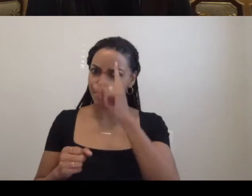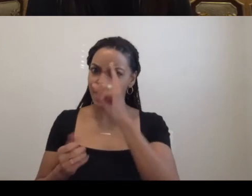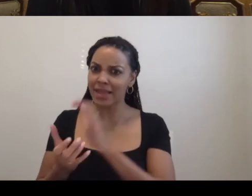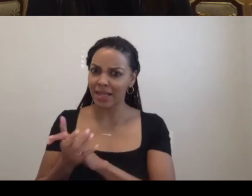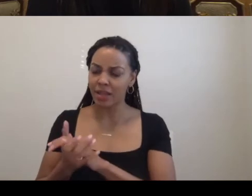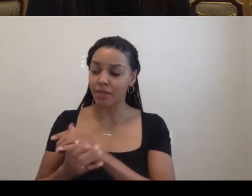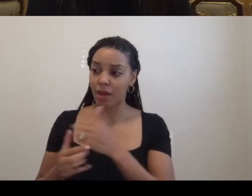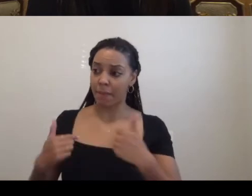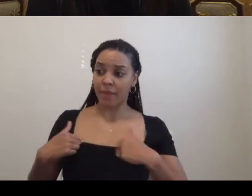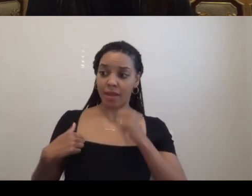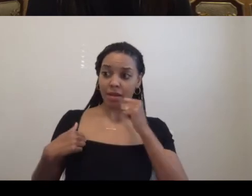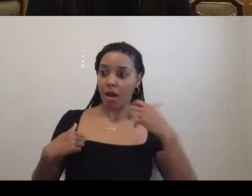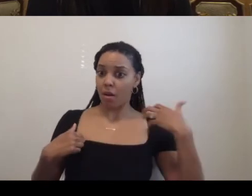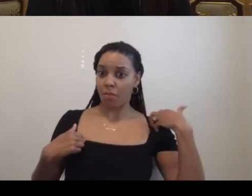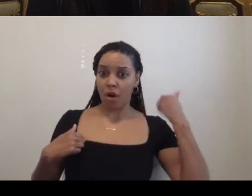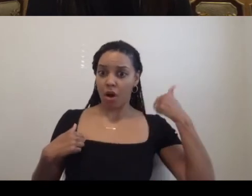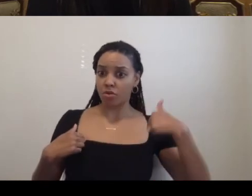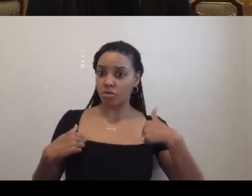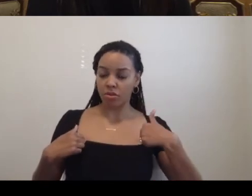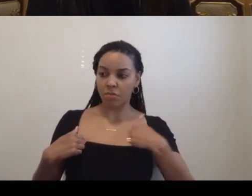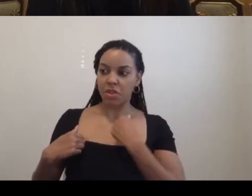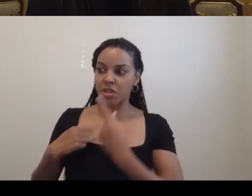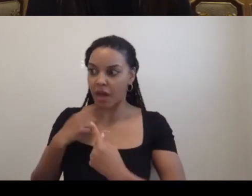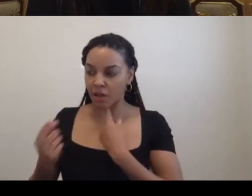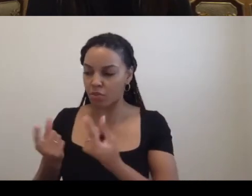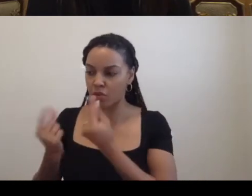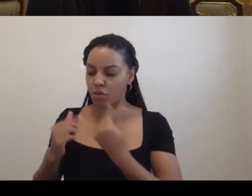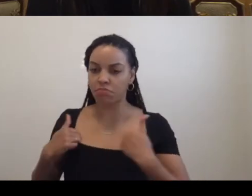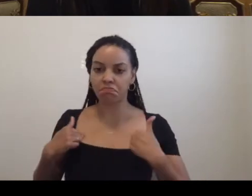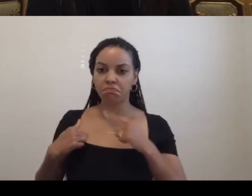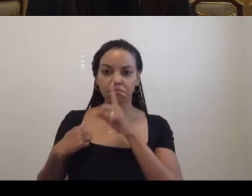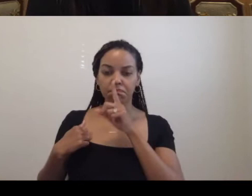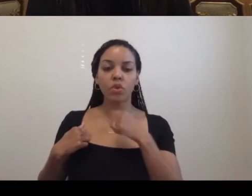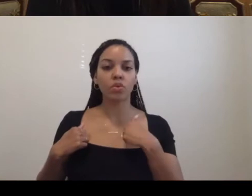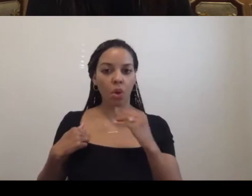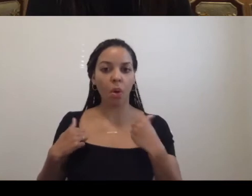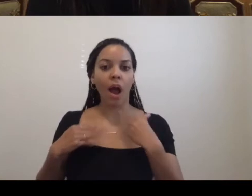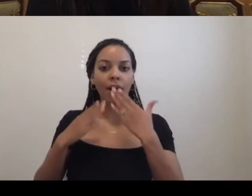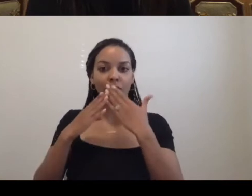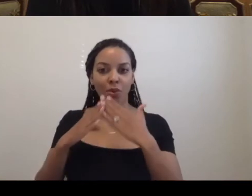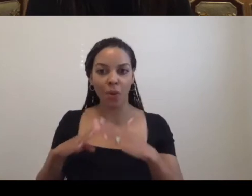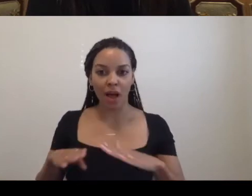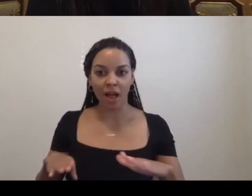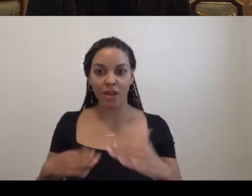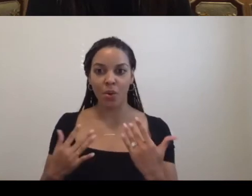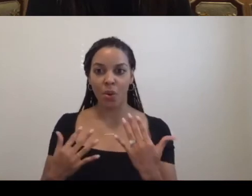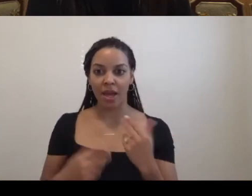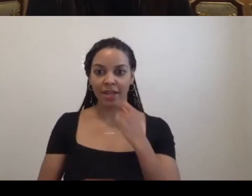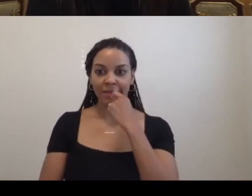them what to do. So I was silent. So Tick, tick,